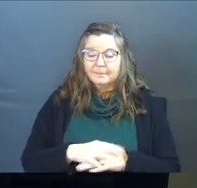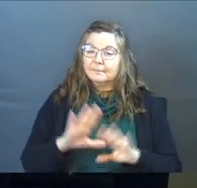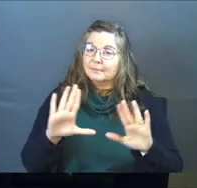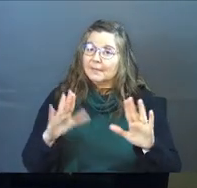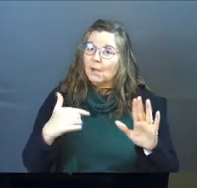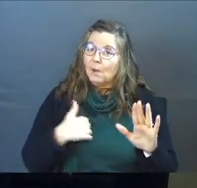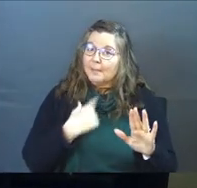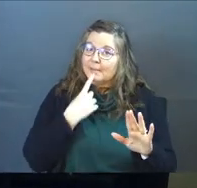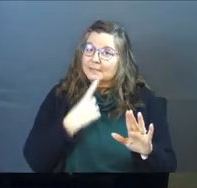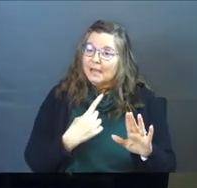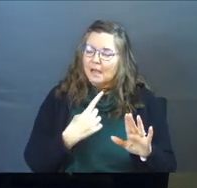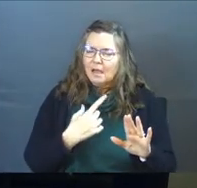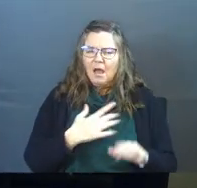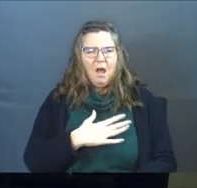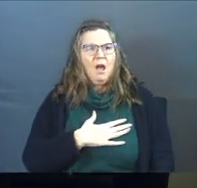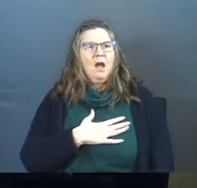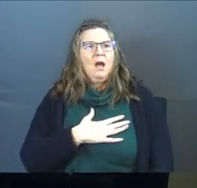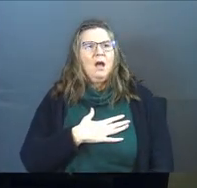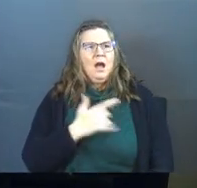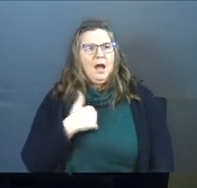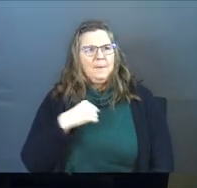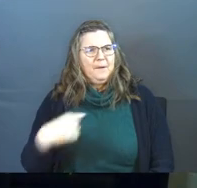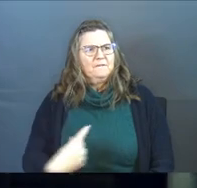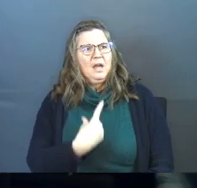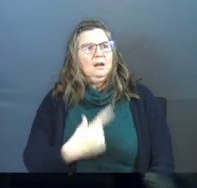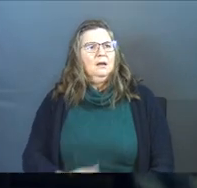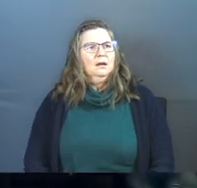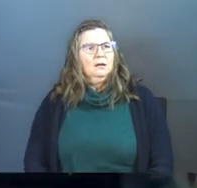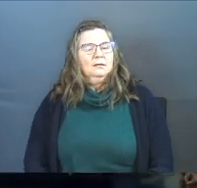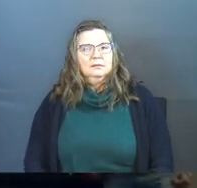Now I'm going to say, how dare you? I'm offended.